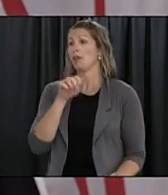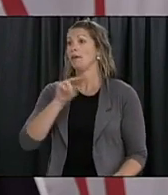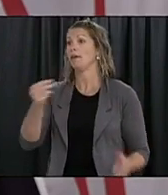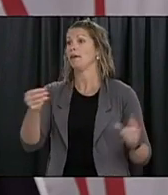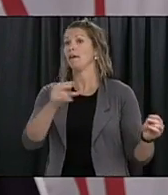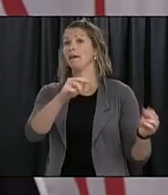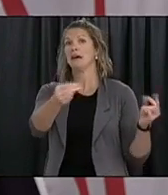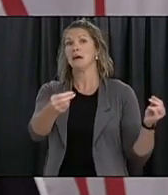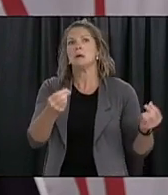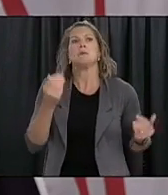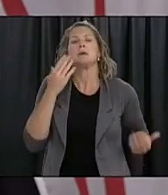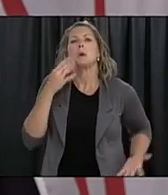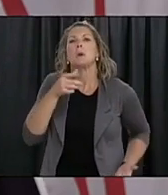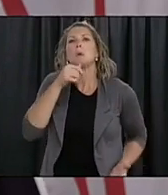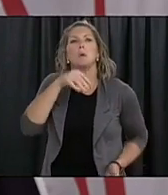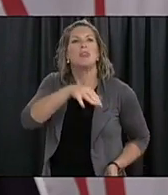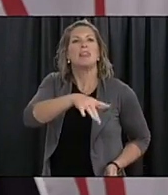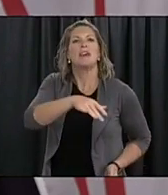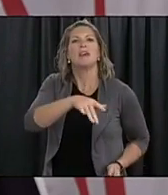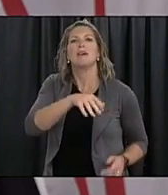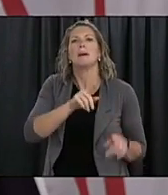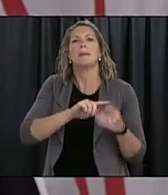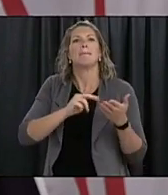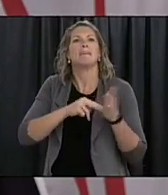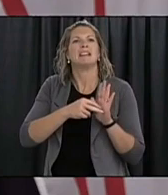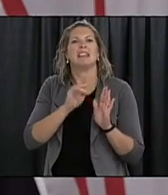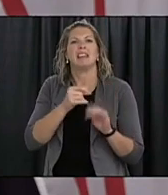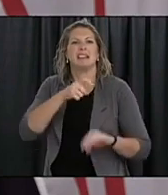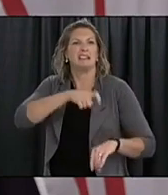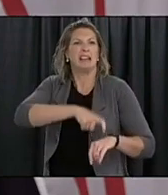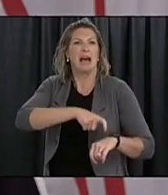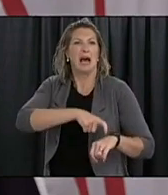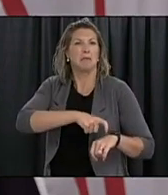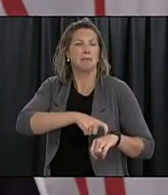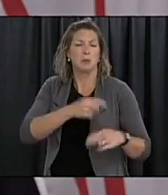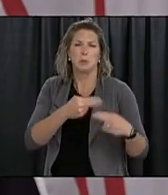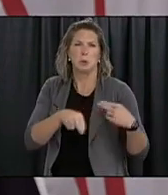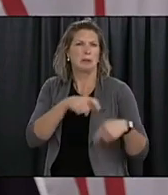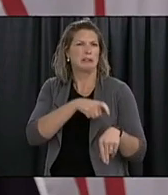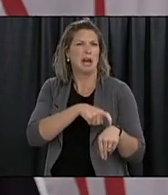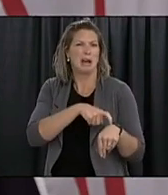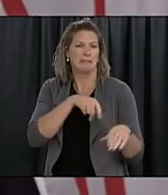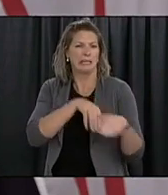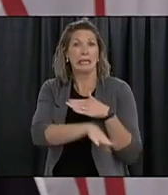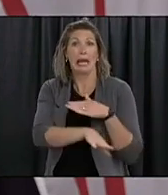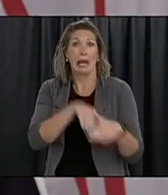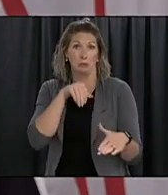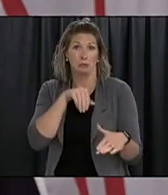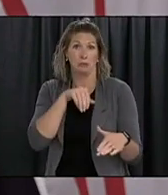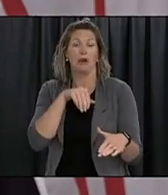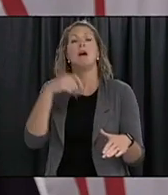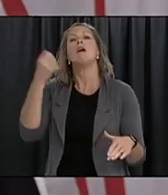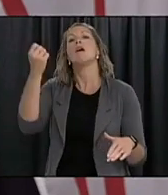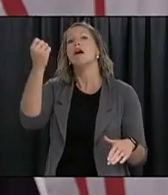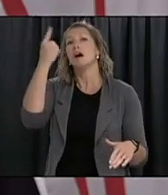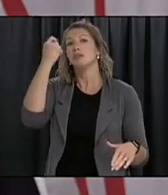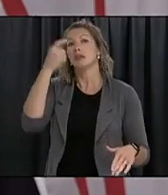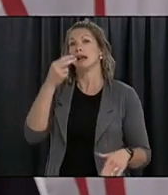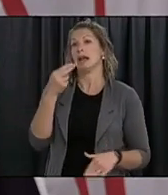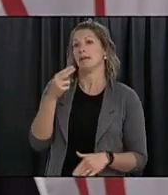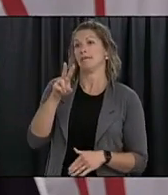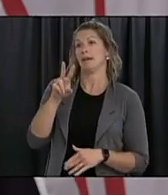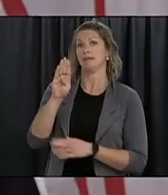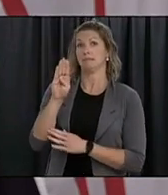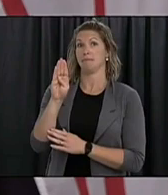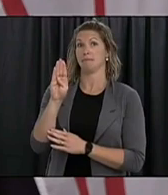who may or may not have been in that store. It's very low. We do recognize Happy Valley Goose Bay is a